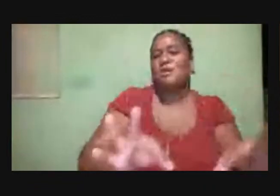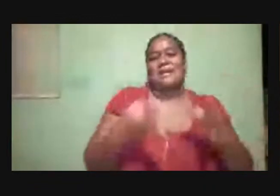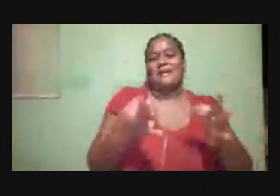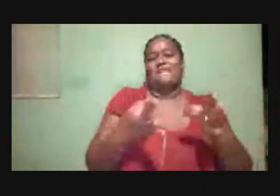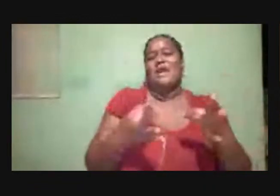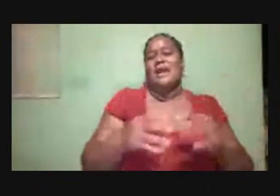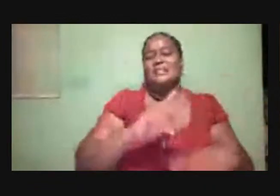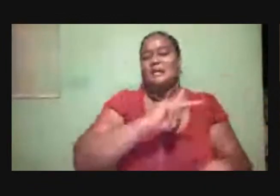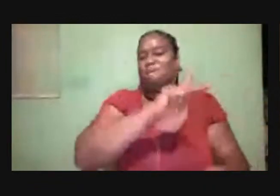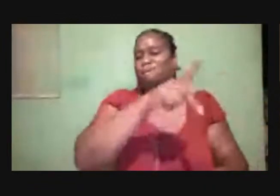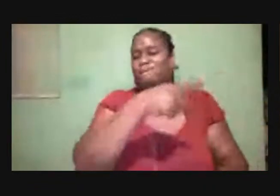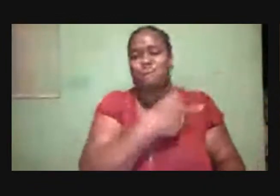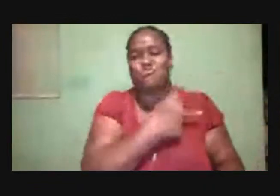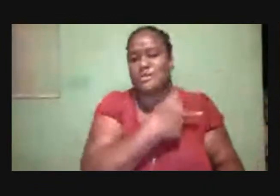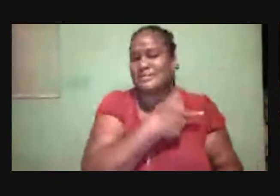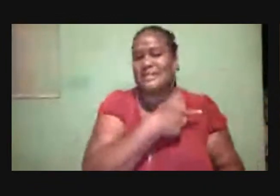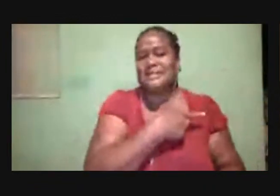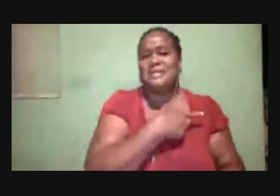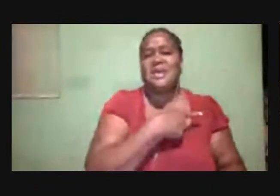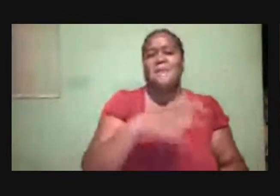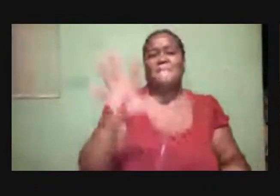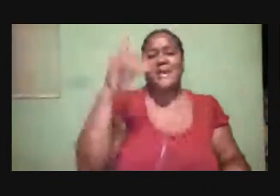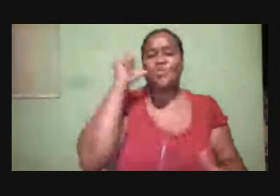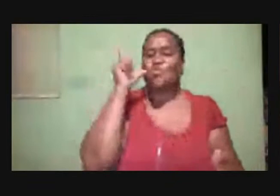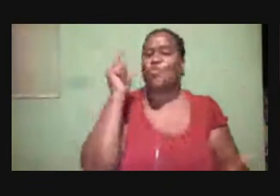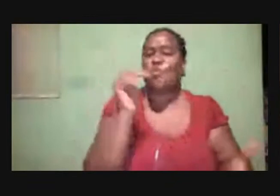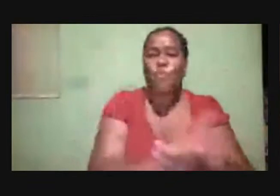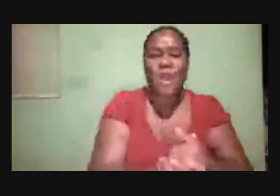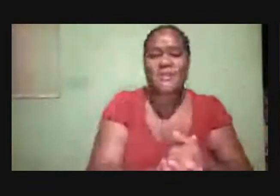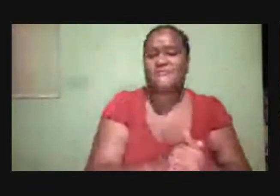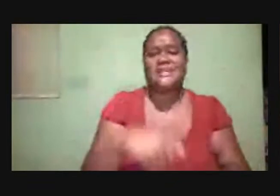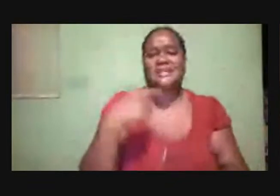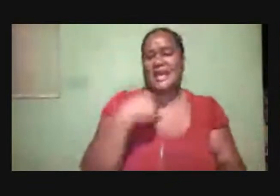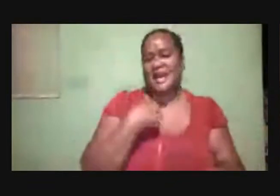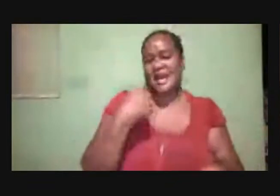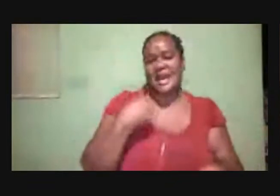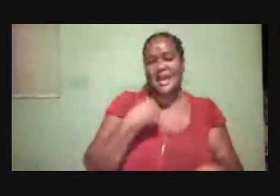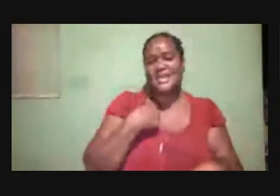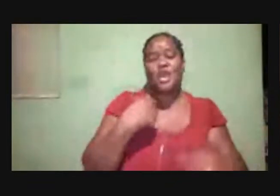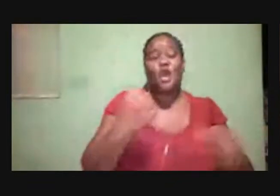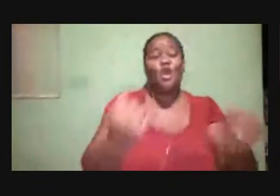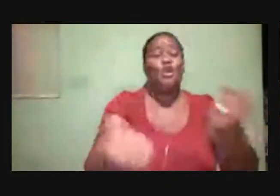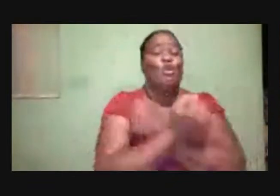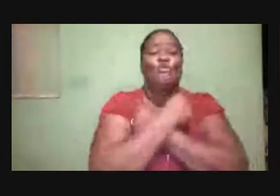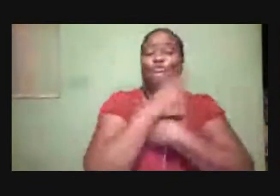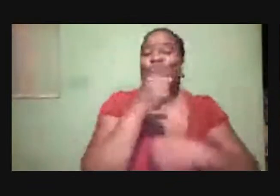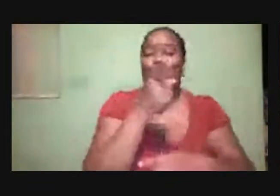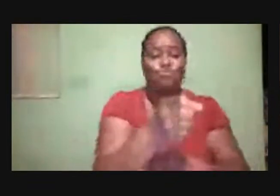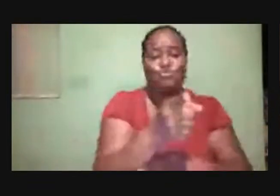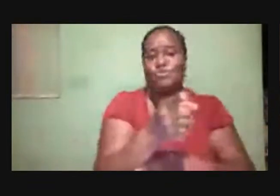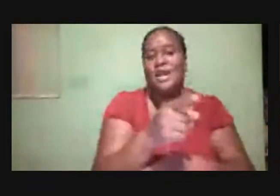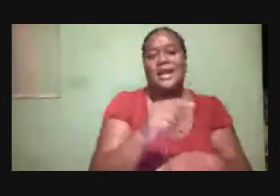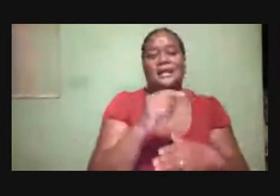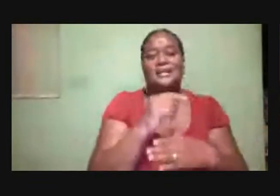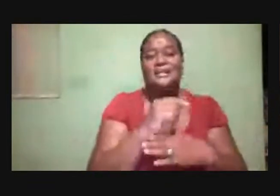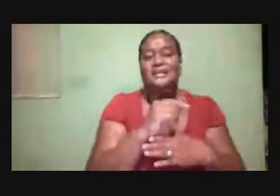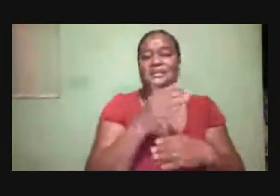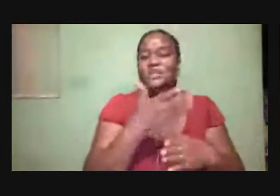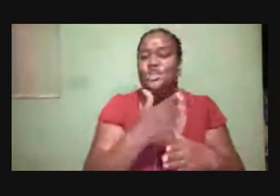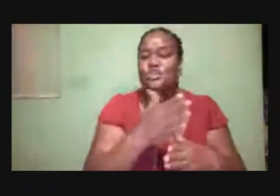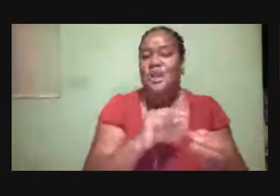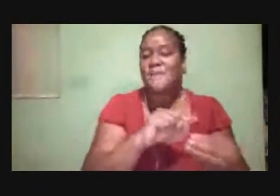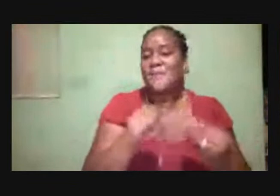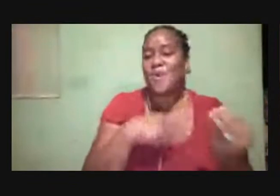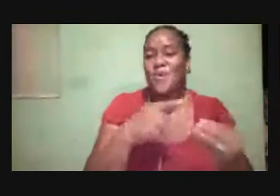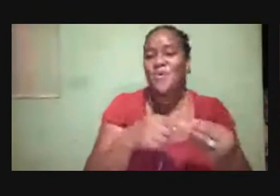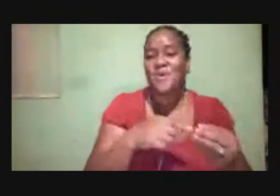how much my wife and I, how much we appreciate you. I just want to just share a little bit more about Dr.